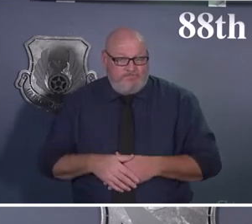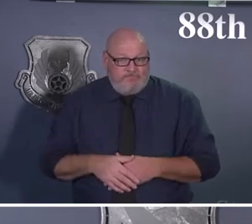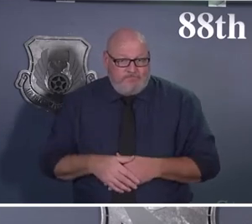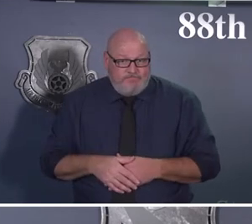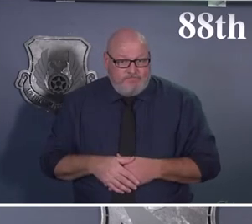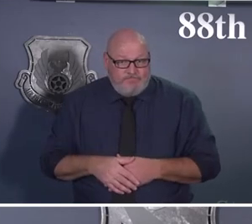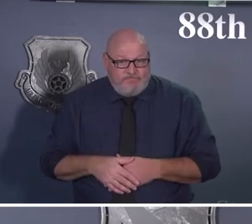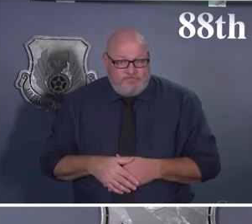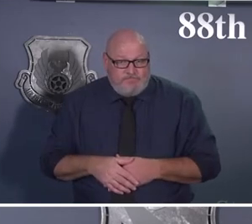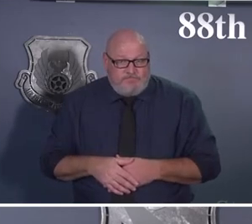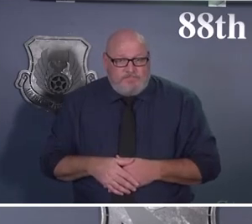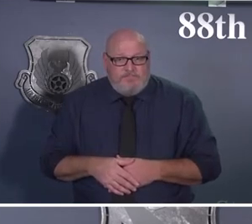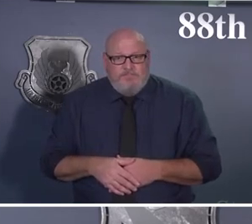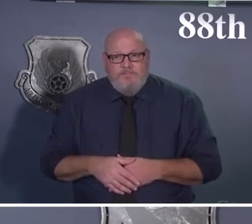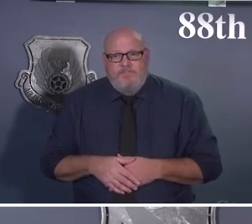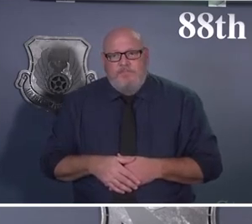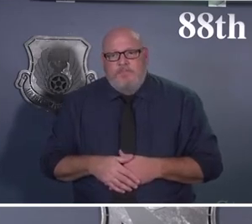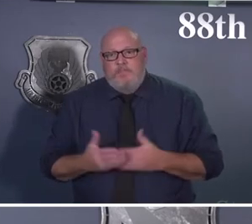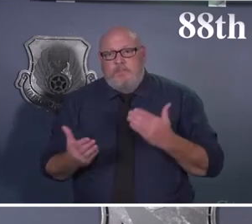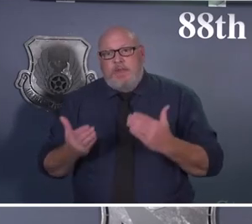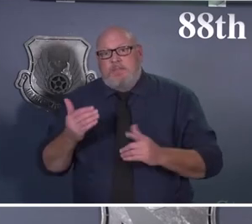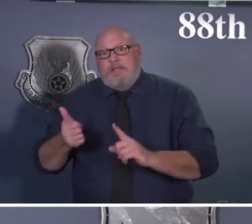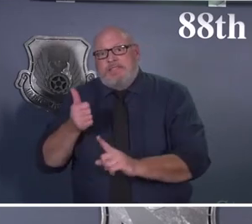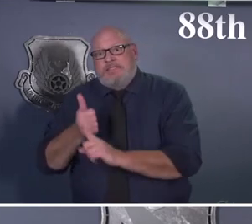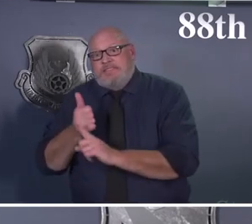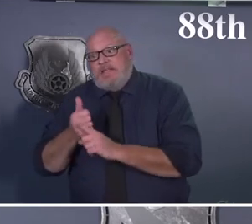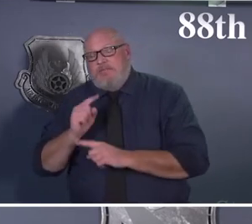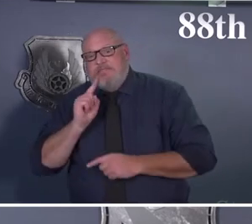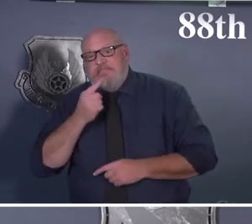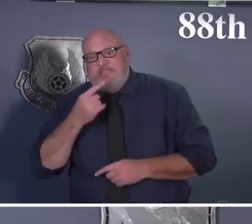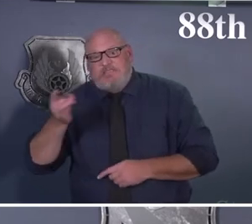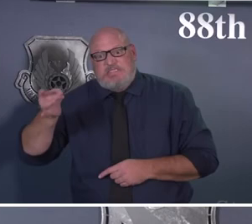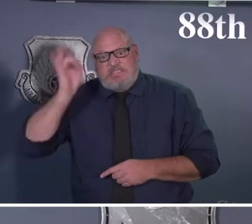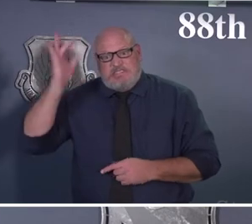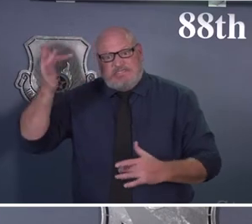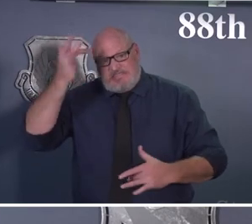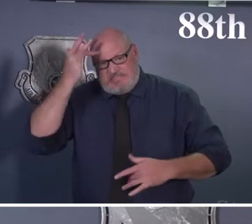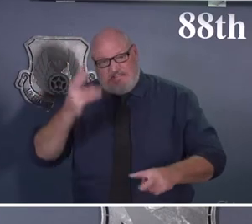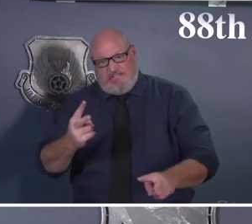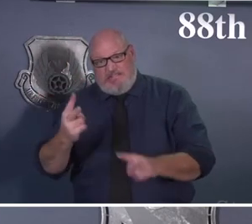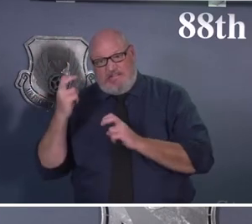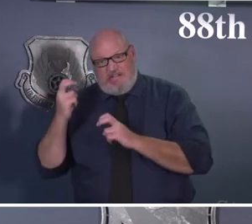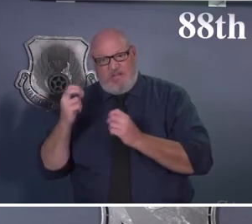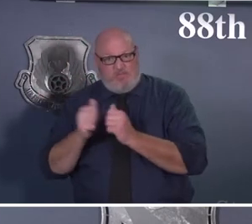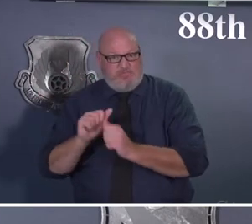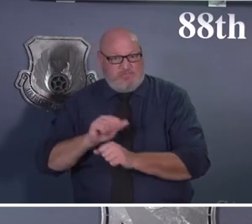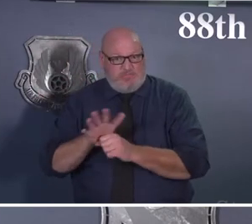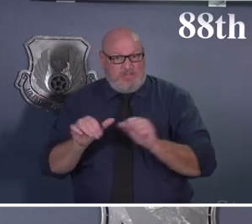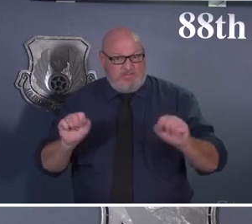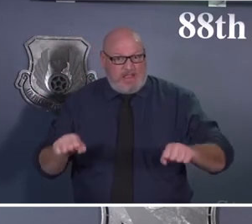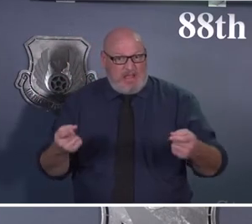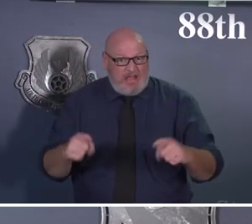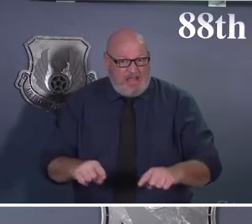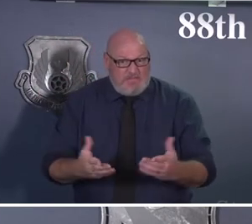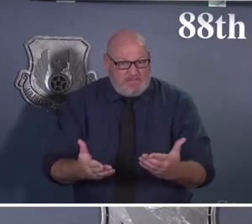for more severe disease related to COVID. Sir, thank you. That's a final question, sir. Thank you.